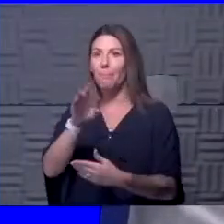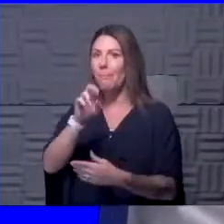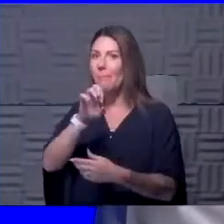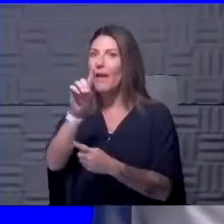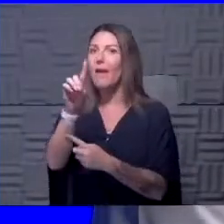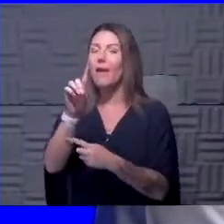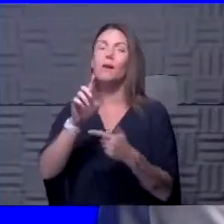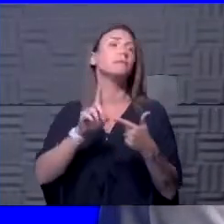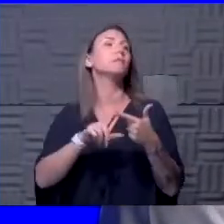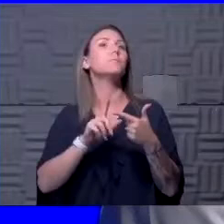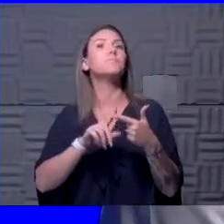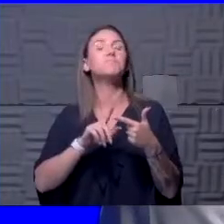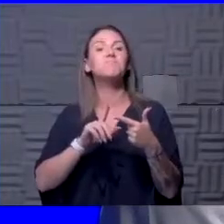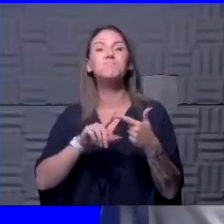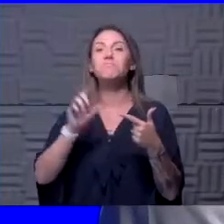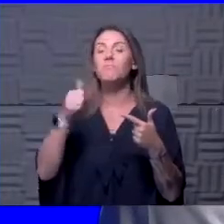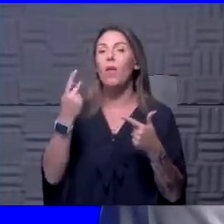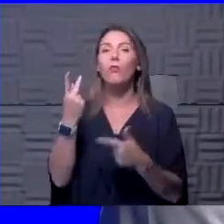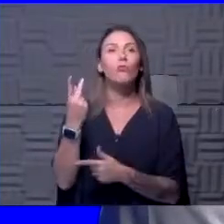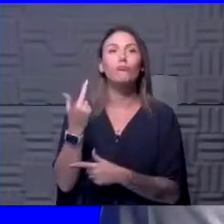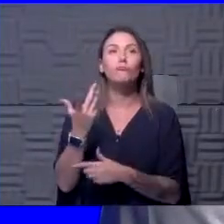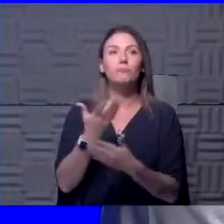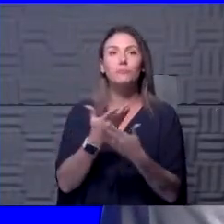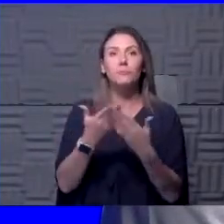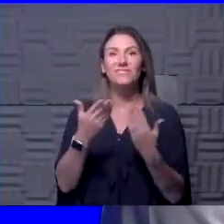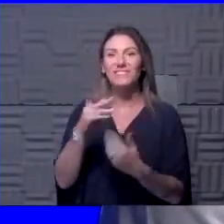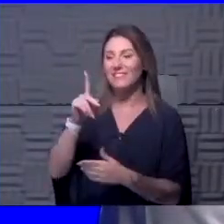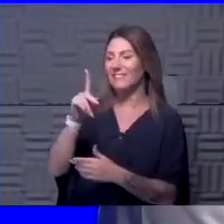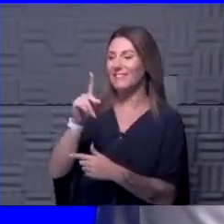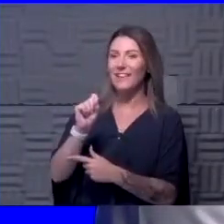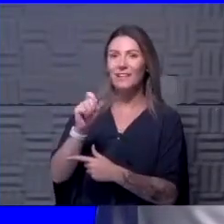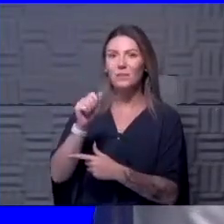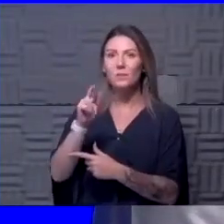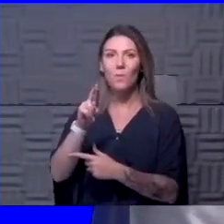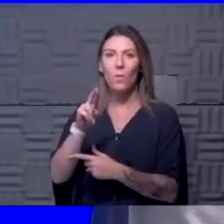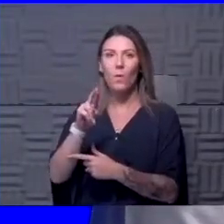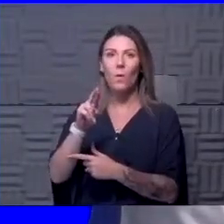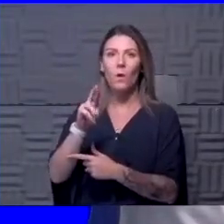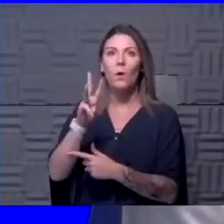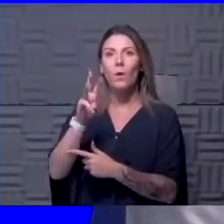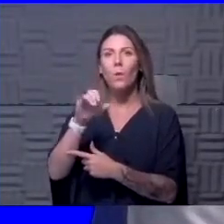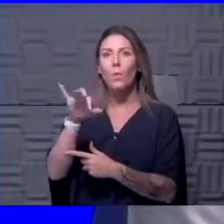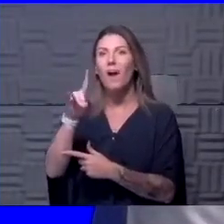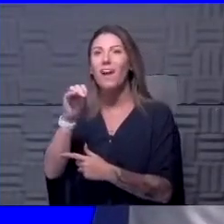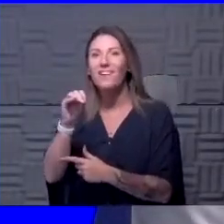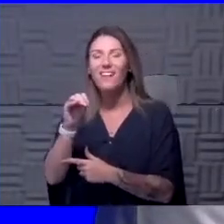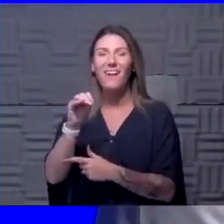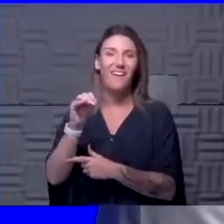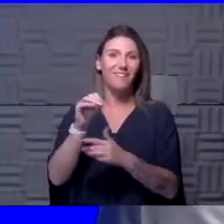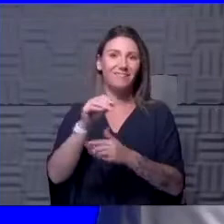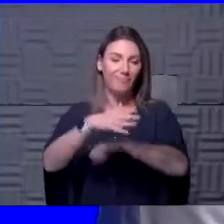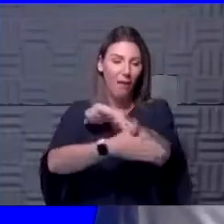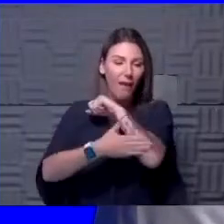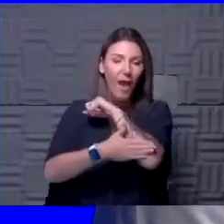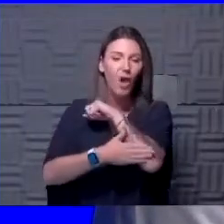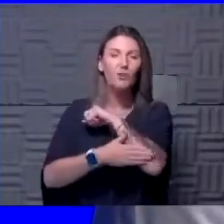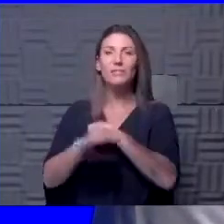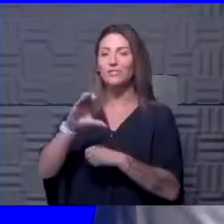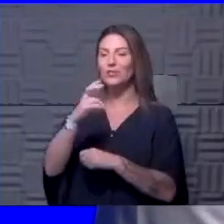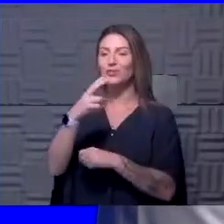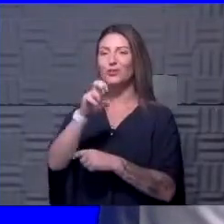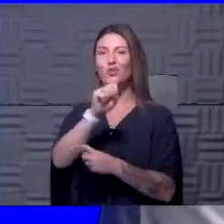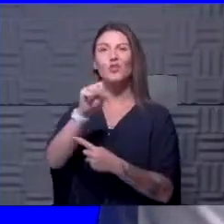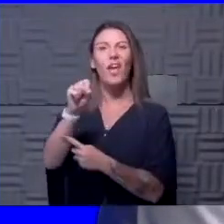things that the the Kansas or Wyandotte County talked about, you know, chess, anything where you're having other students